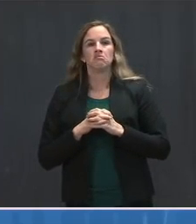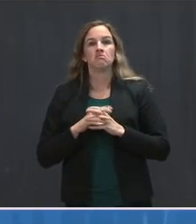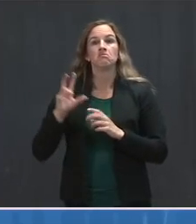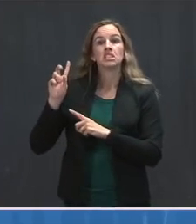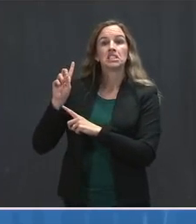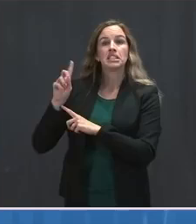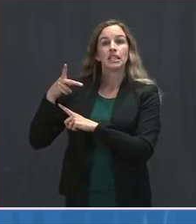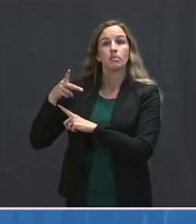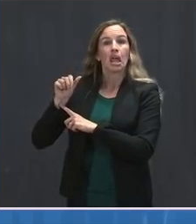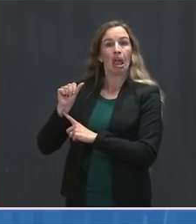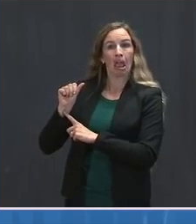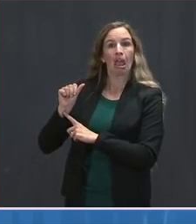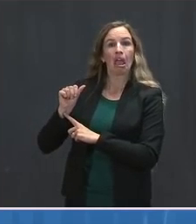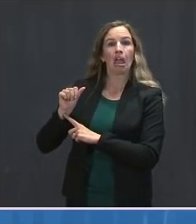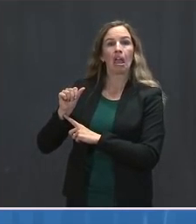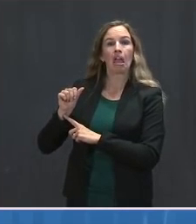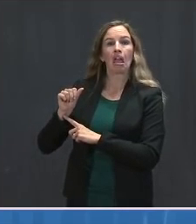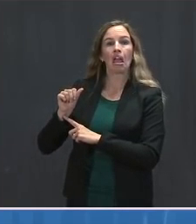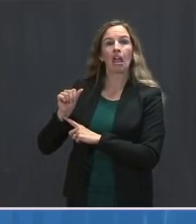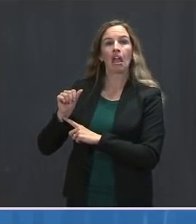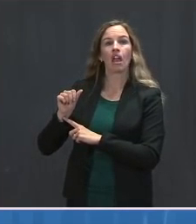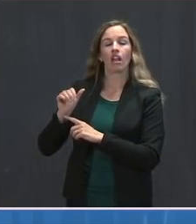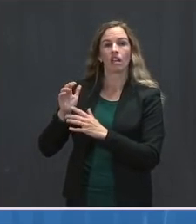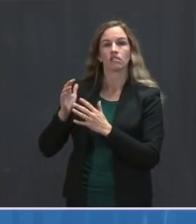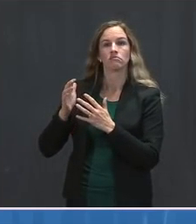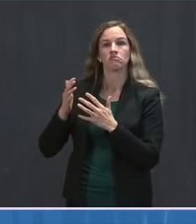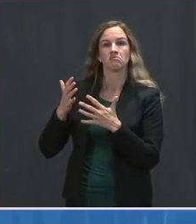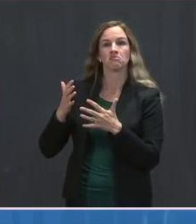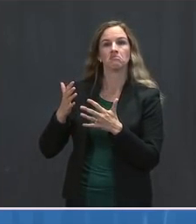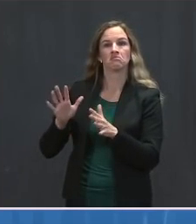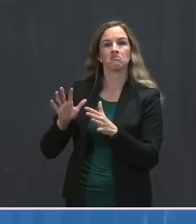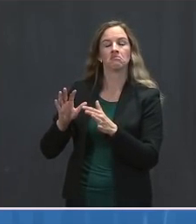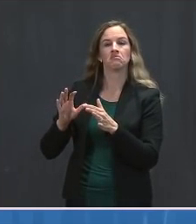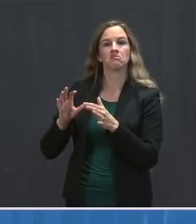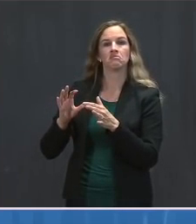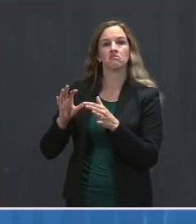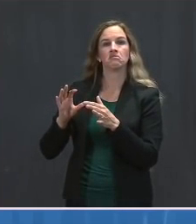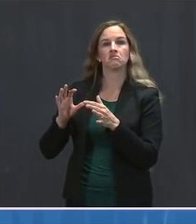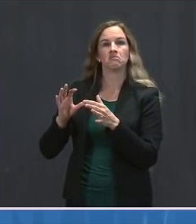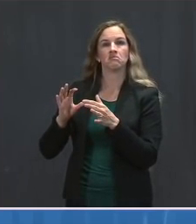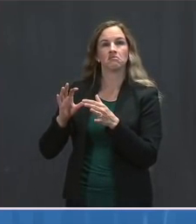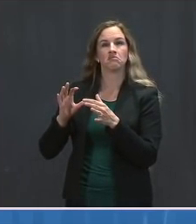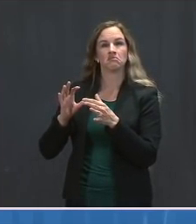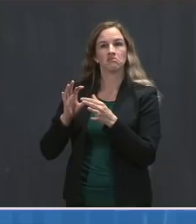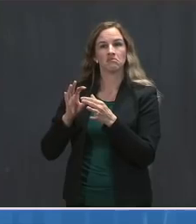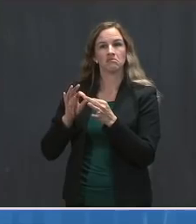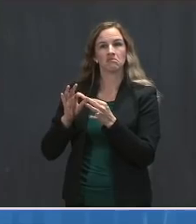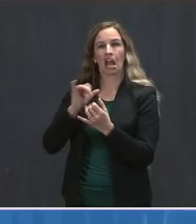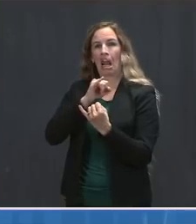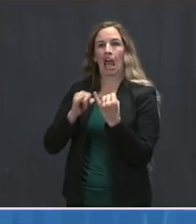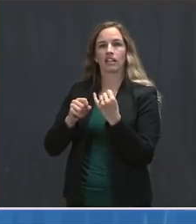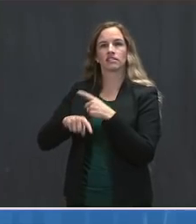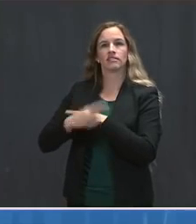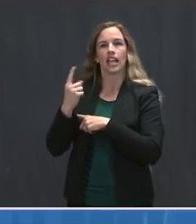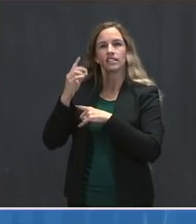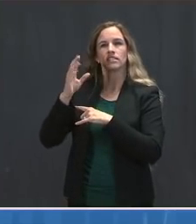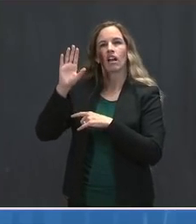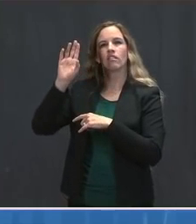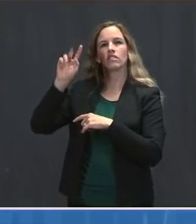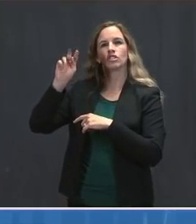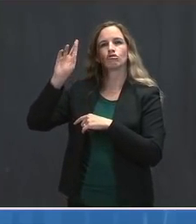ratings. I think people probably familiar with in the last days of the Trump administration, there was